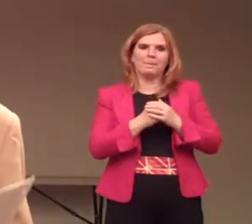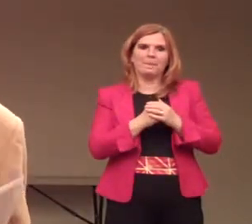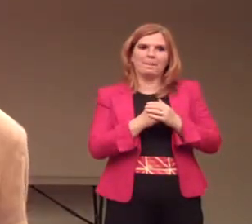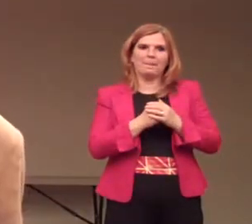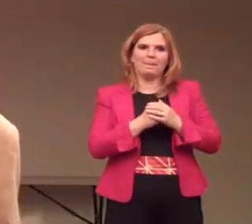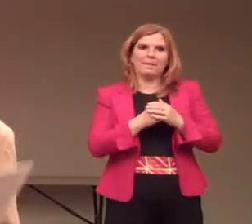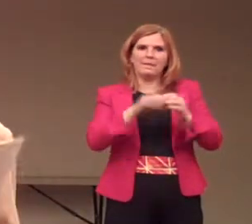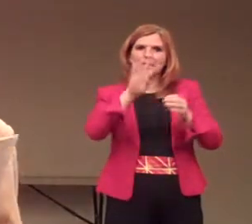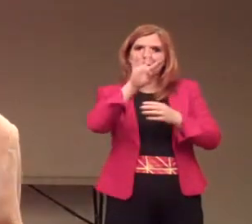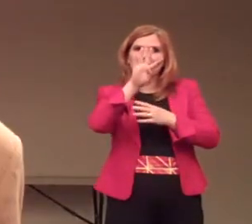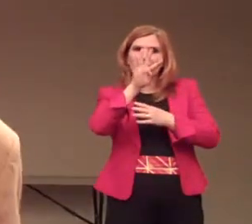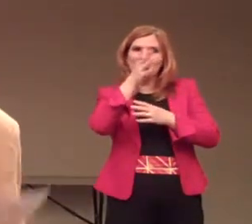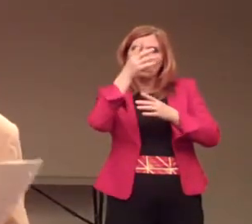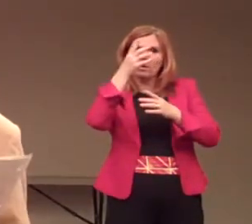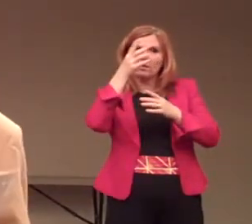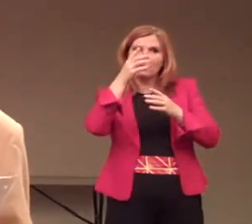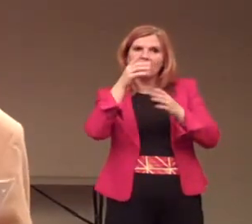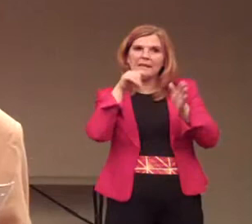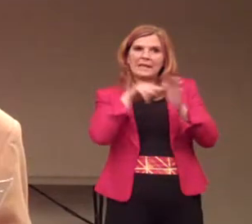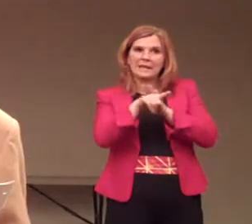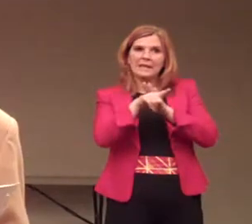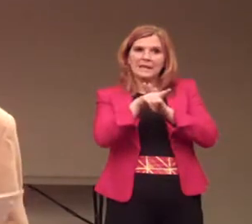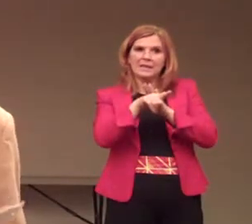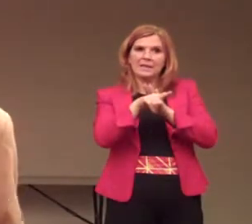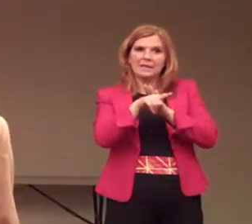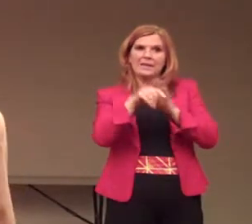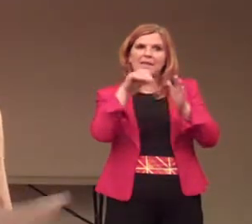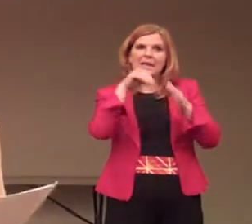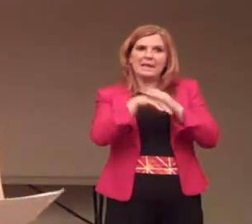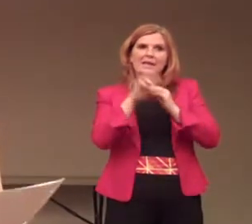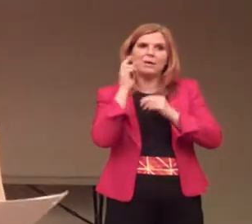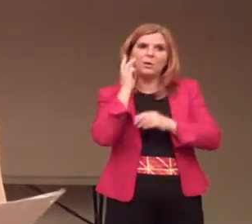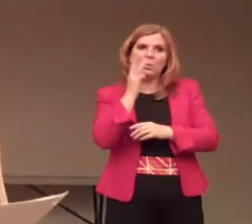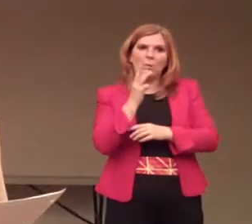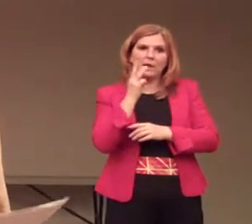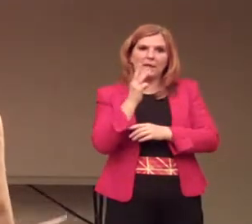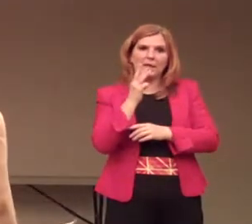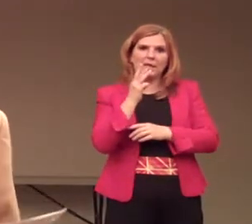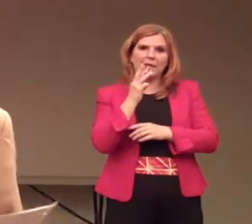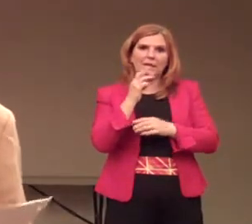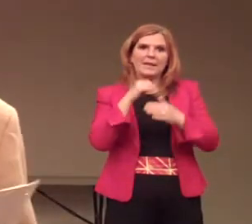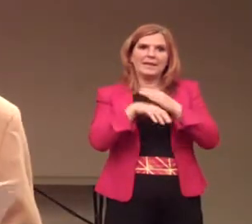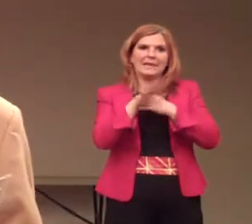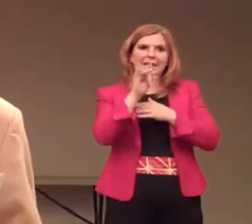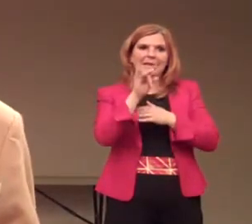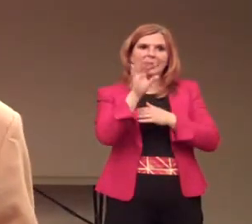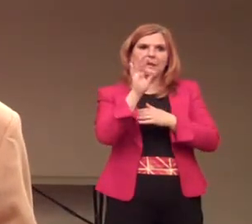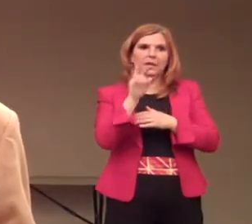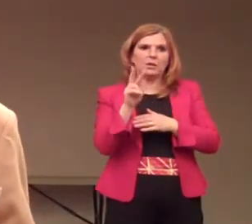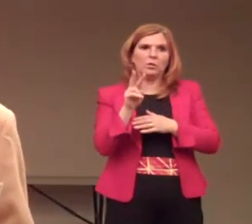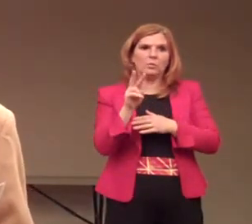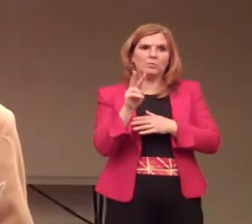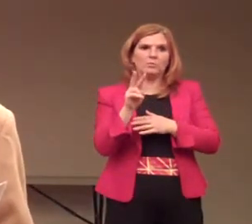This is the fourth murder in Wheeling in 1892.